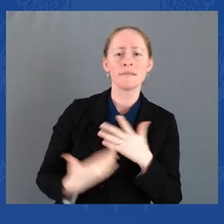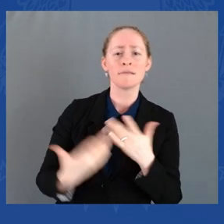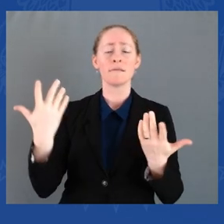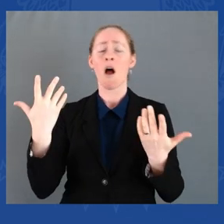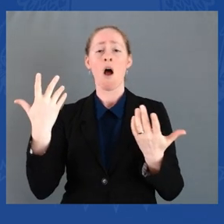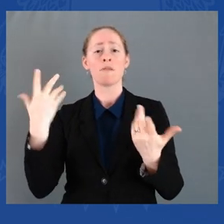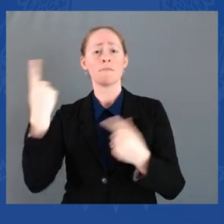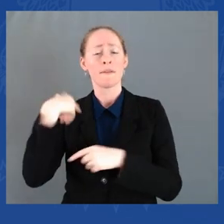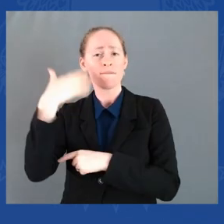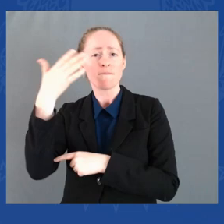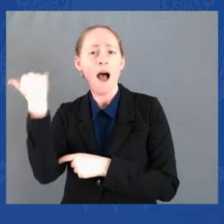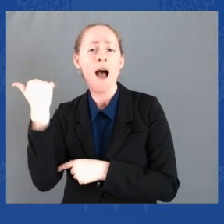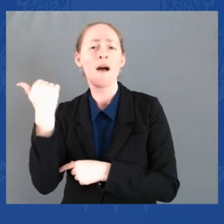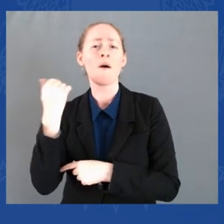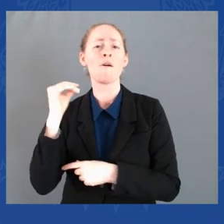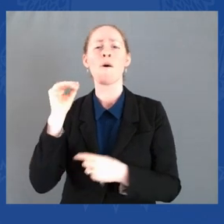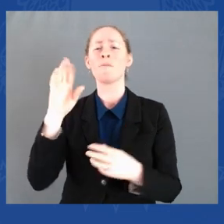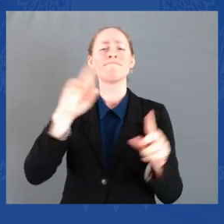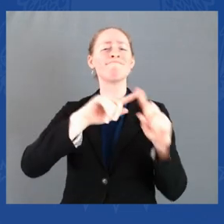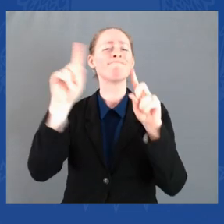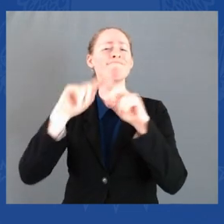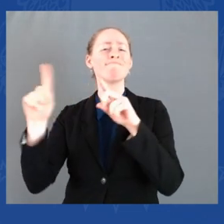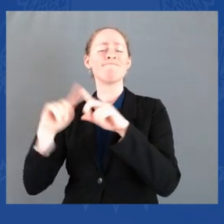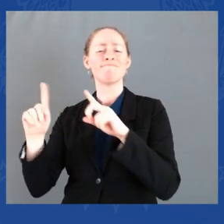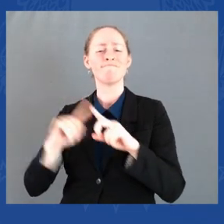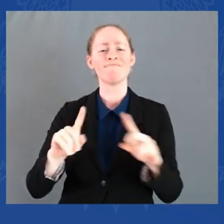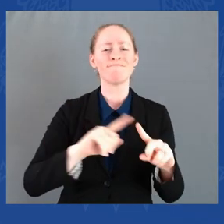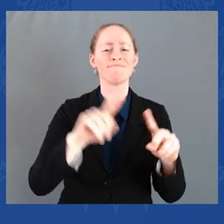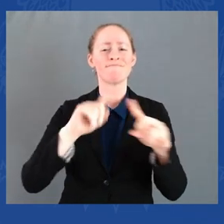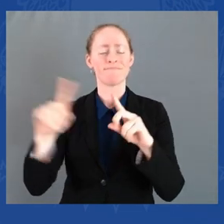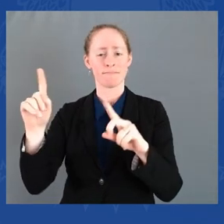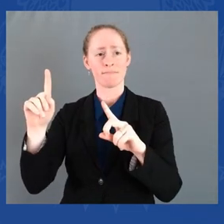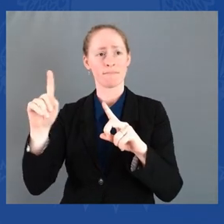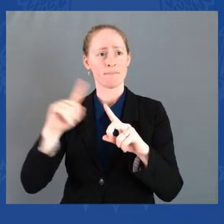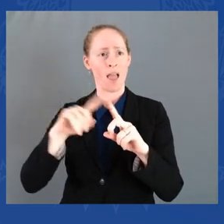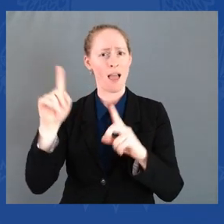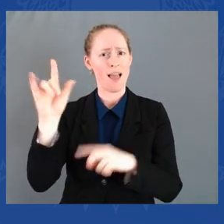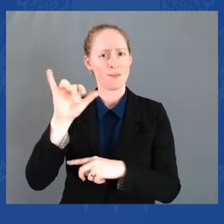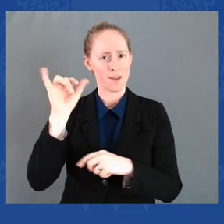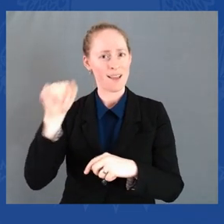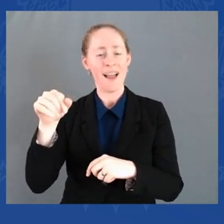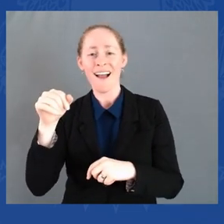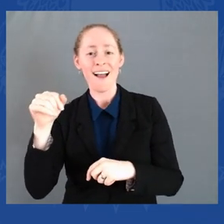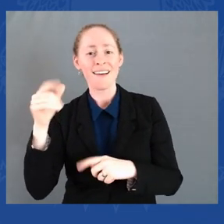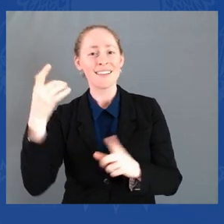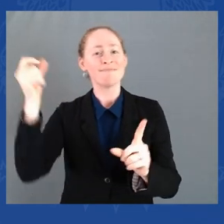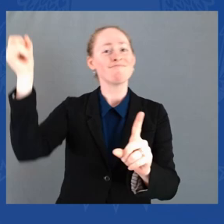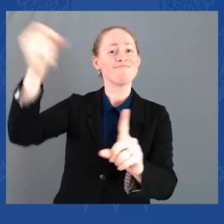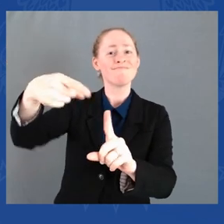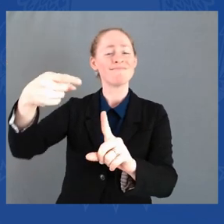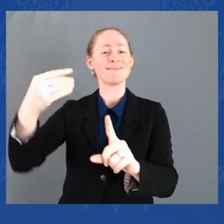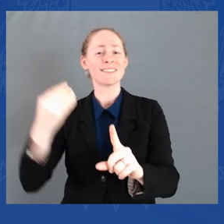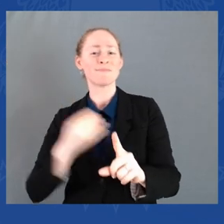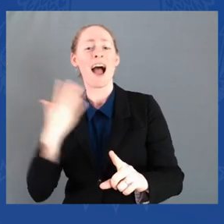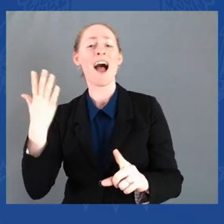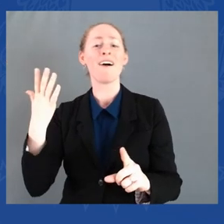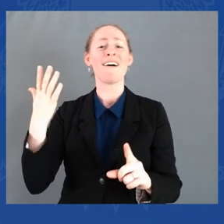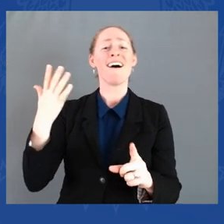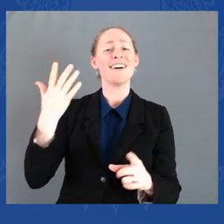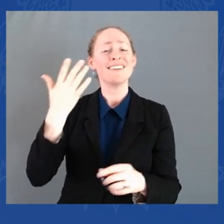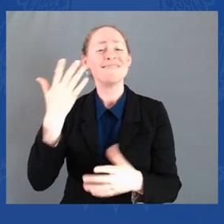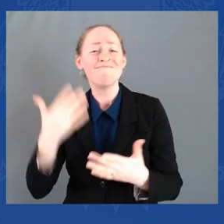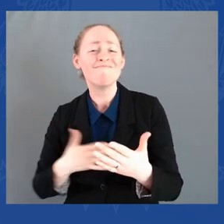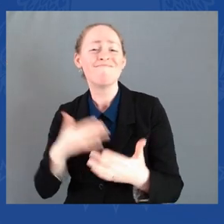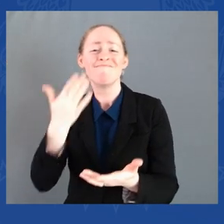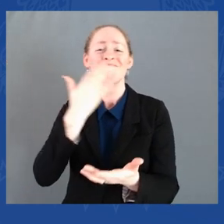to kindness as well. They can remind us that our differences are precious and our similarities infinite.